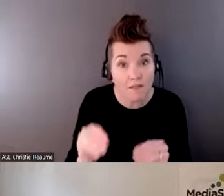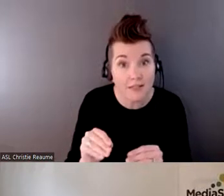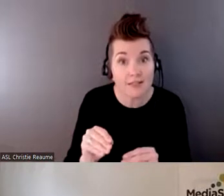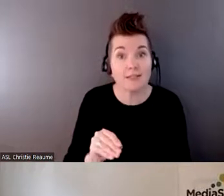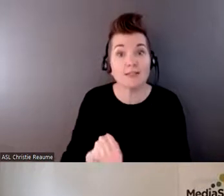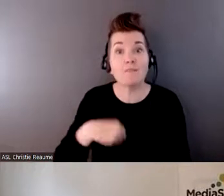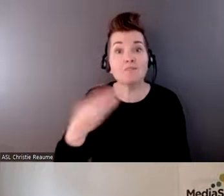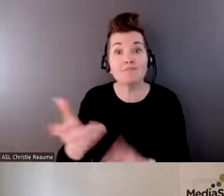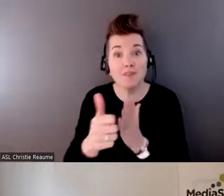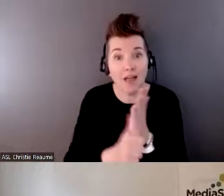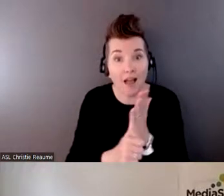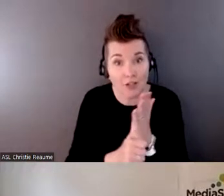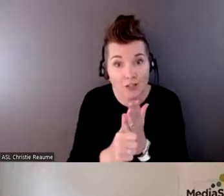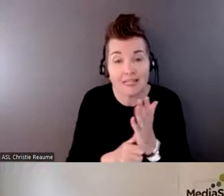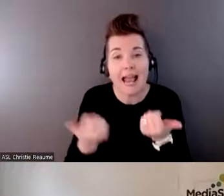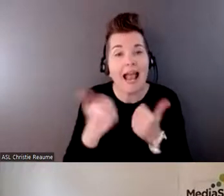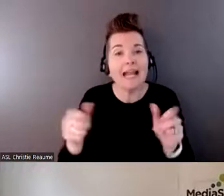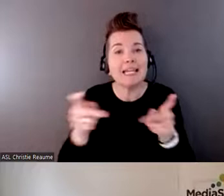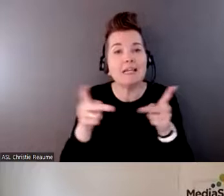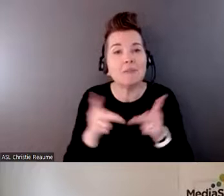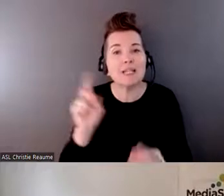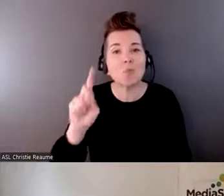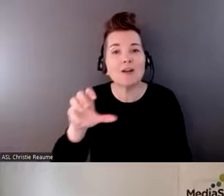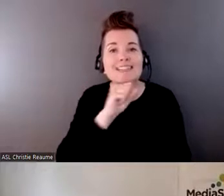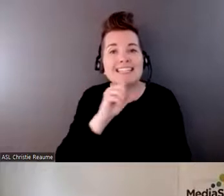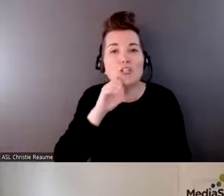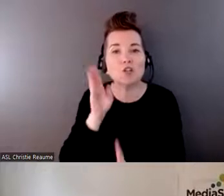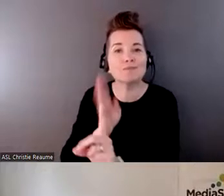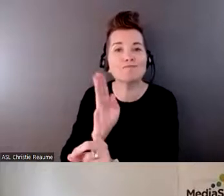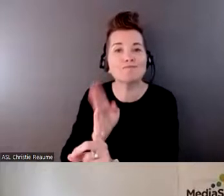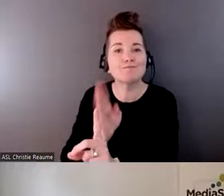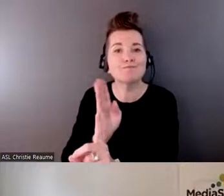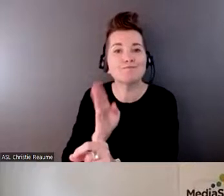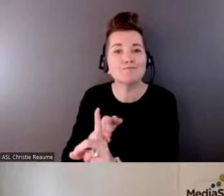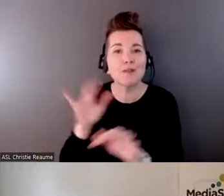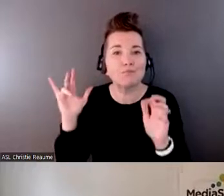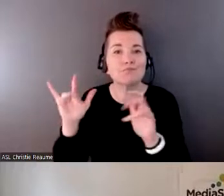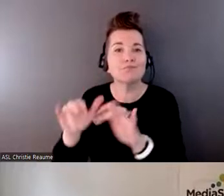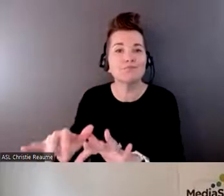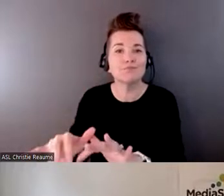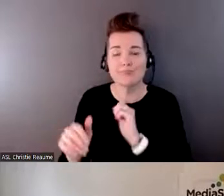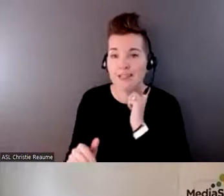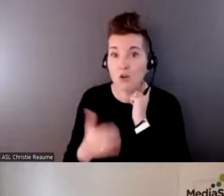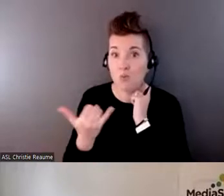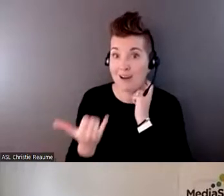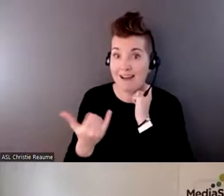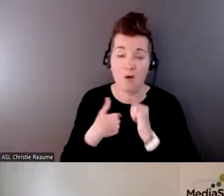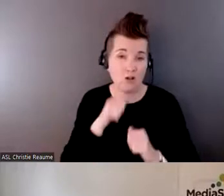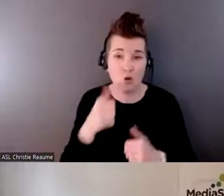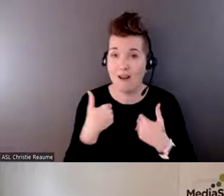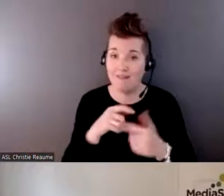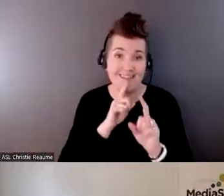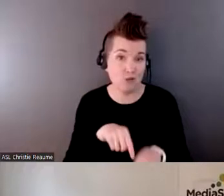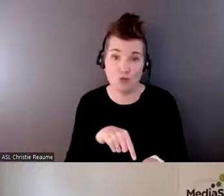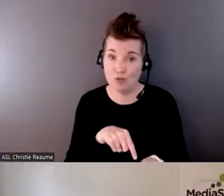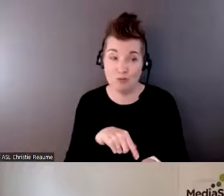seniors for sure going to where we can reach them? So where and this is one of the things that we're addressing right now. I don't have the answer, but this is one of